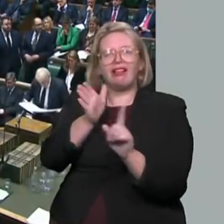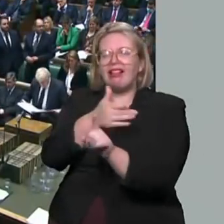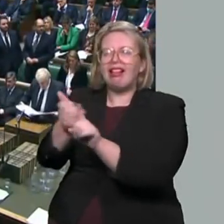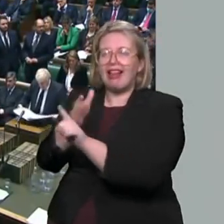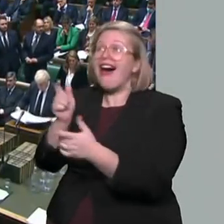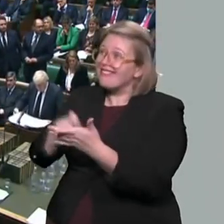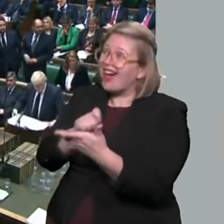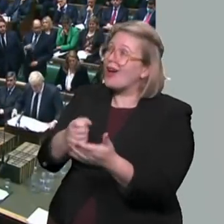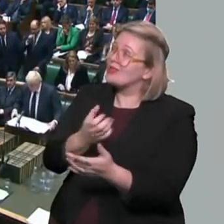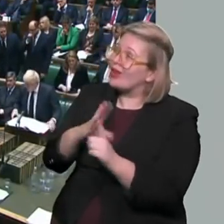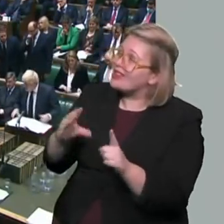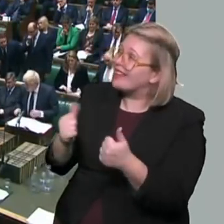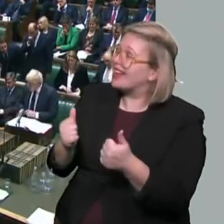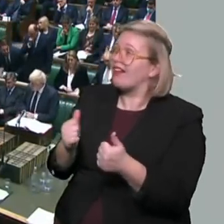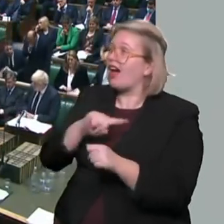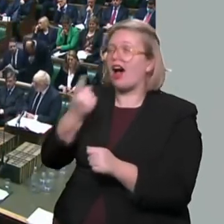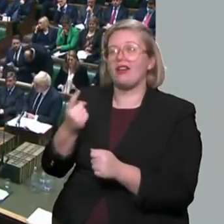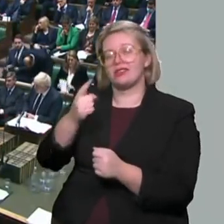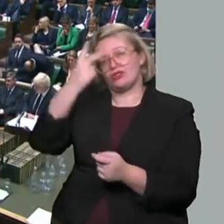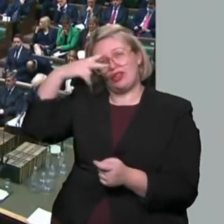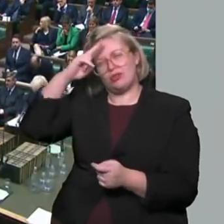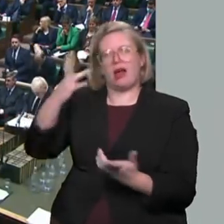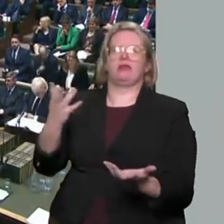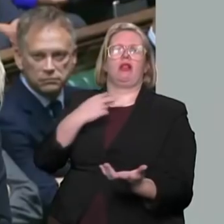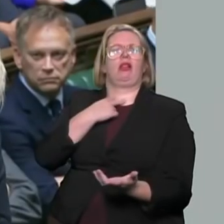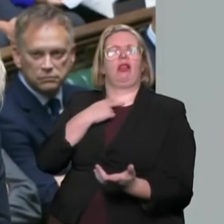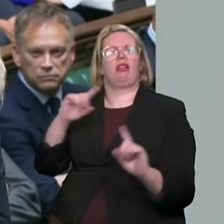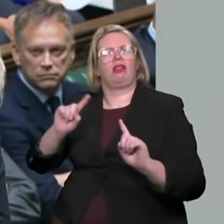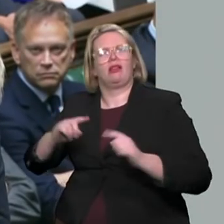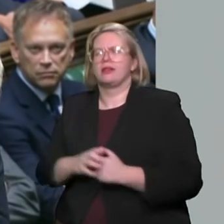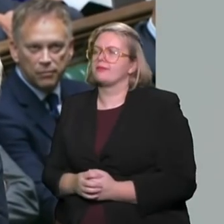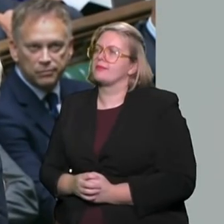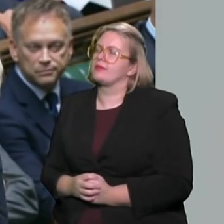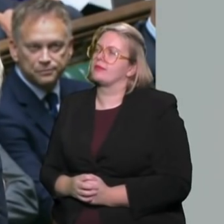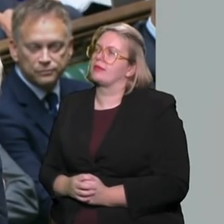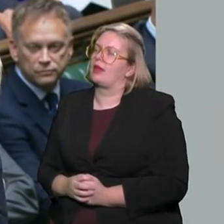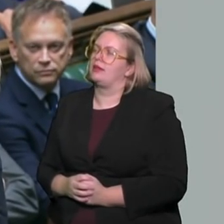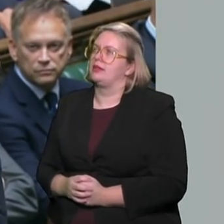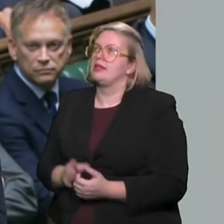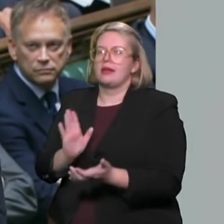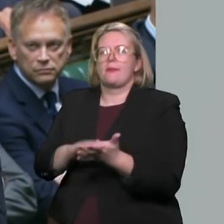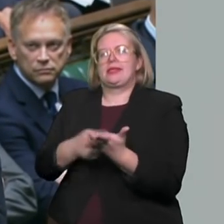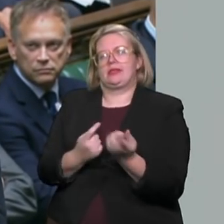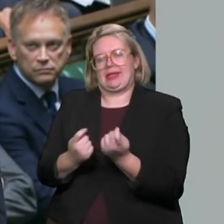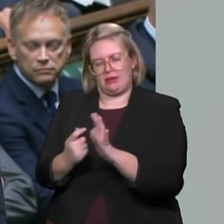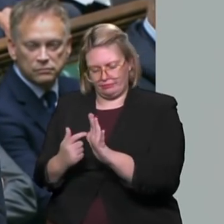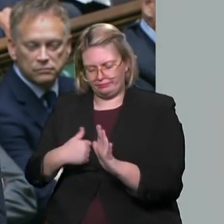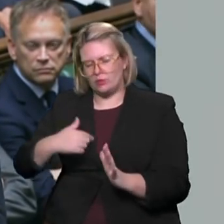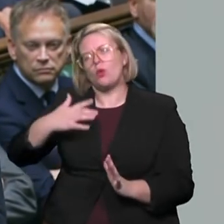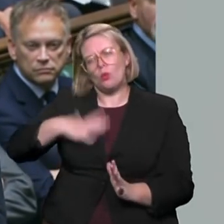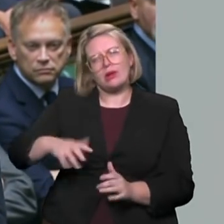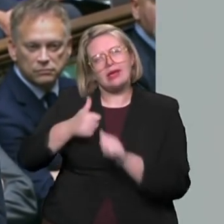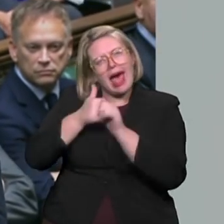The Prime Minister Mr Speaker, we remain absolutely committed to helping industrial clusters to